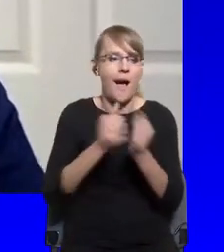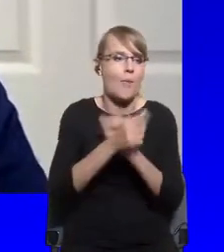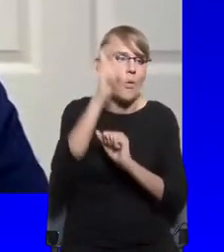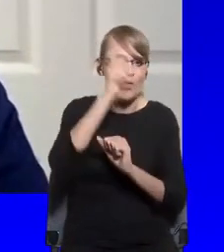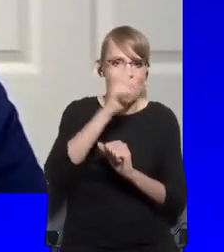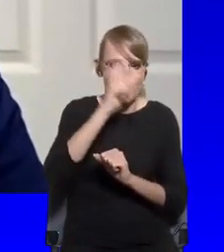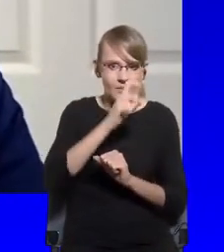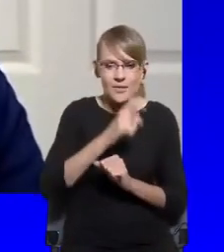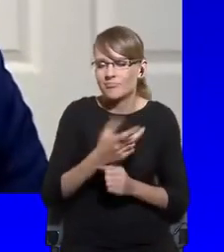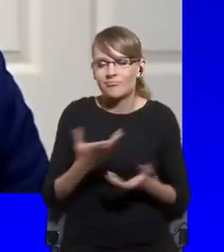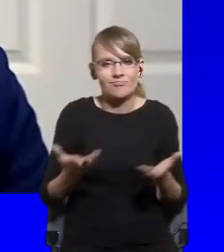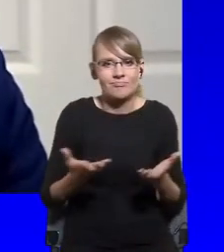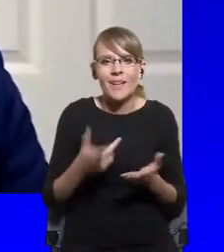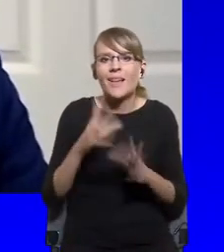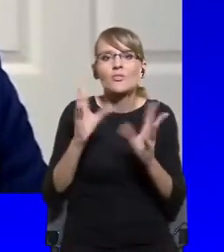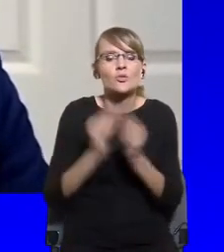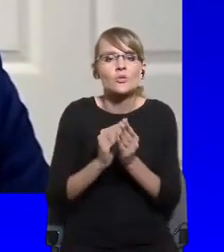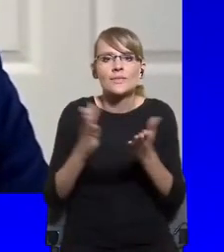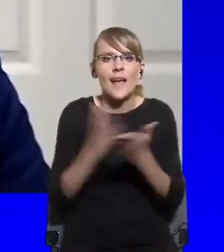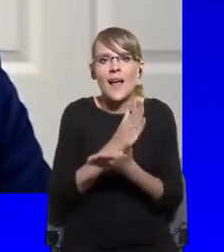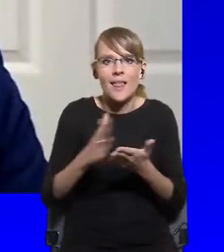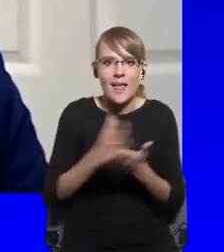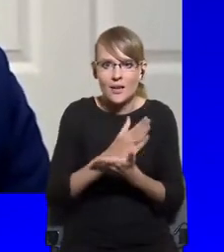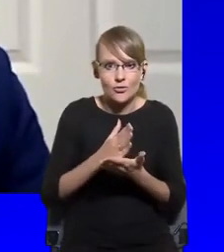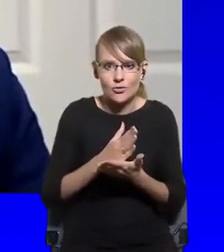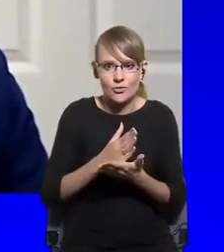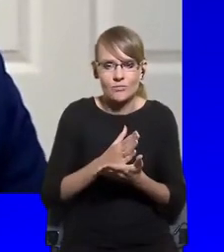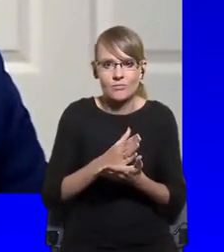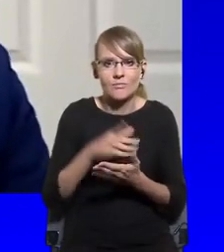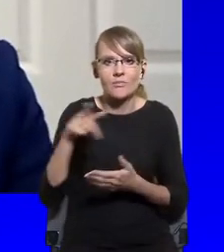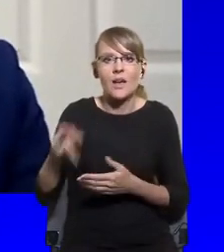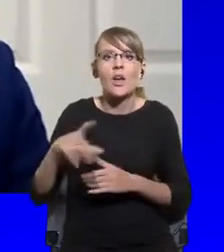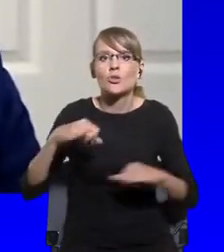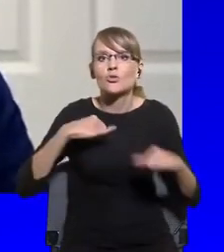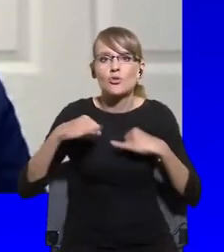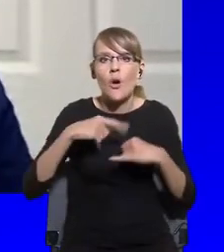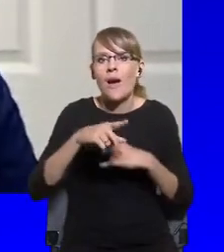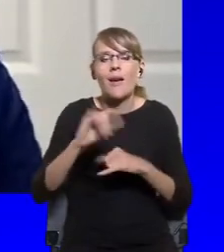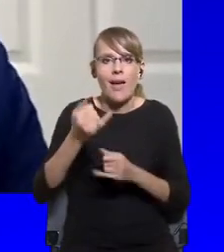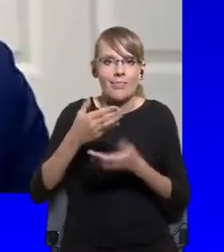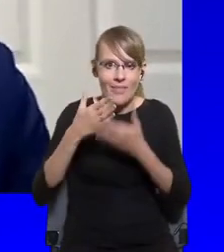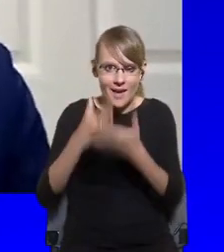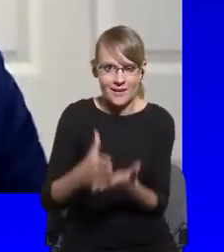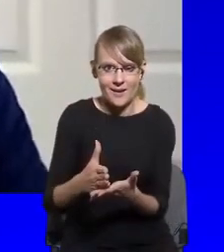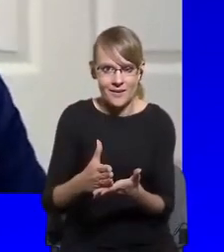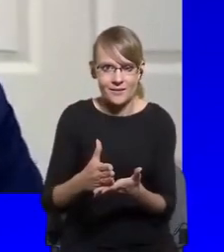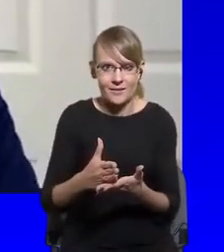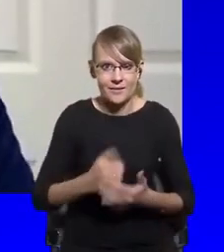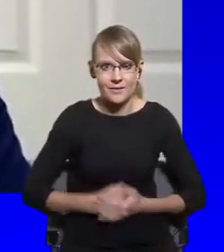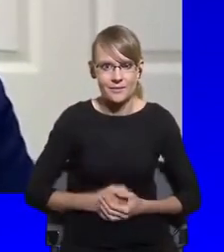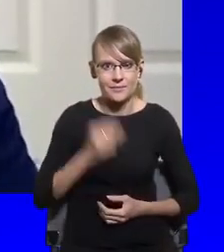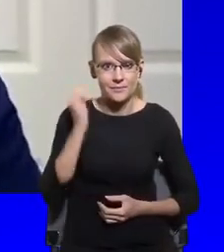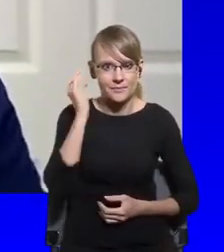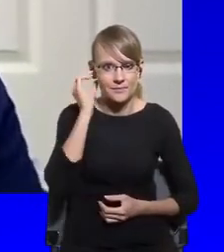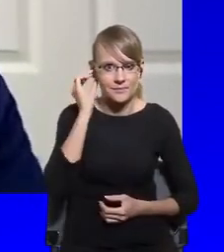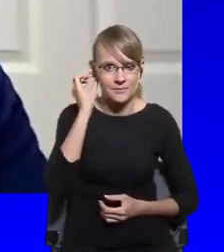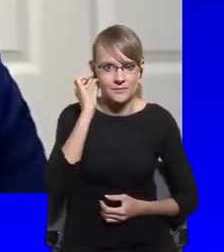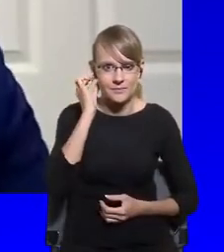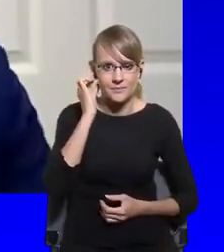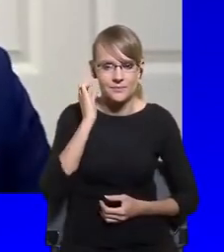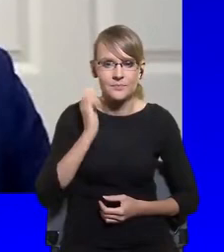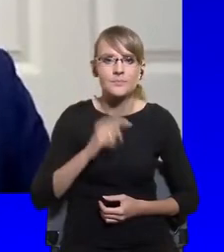deal with the real challenges ahead. So the healthcare emergencies, I mean,